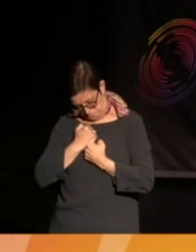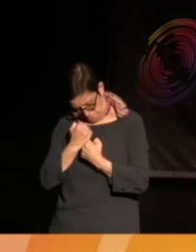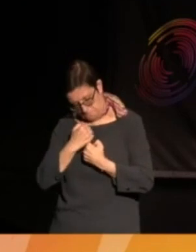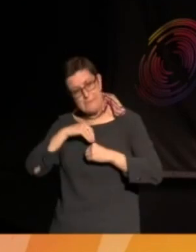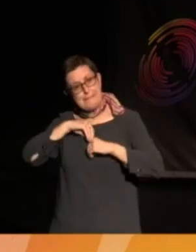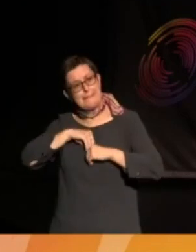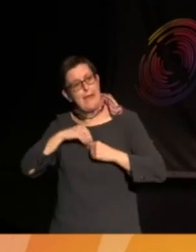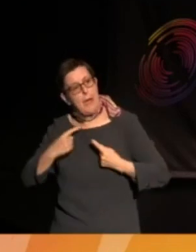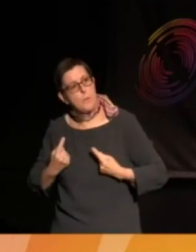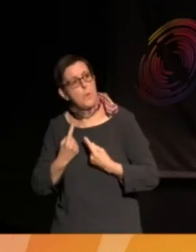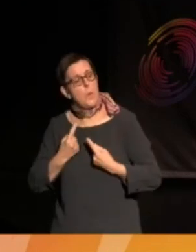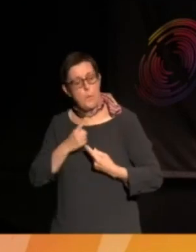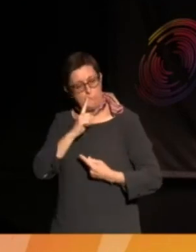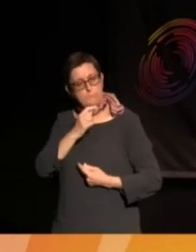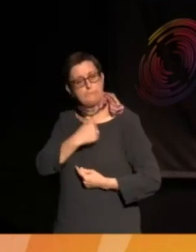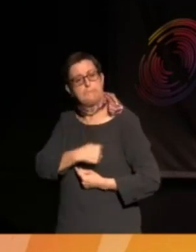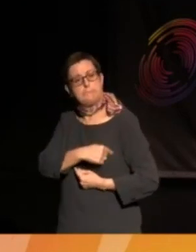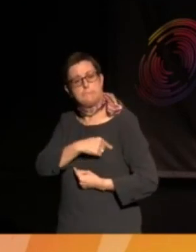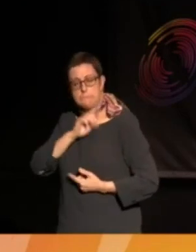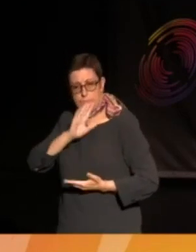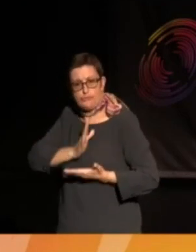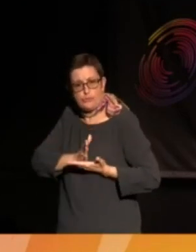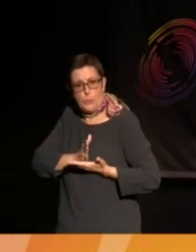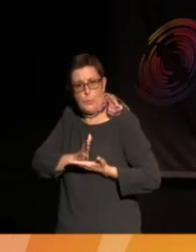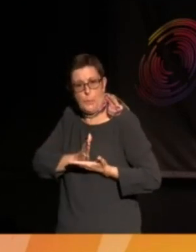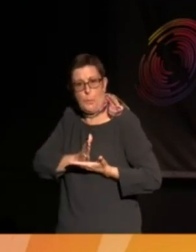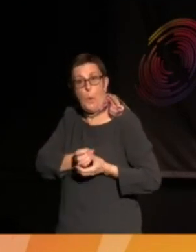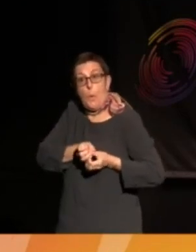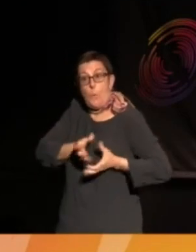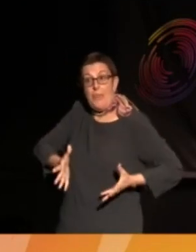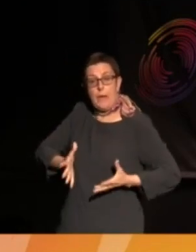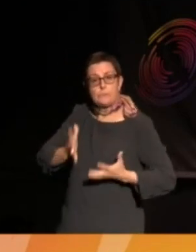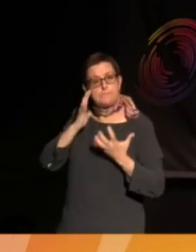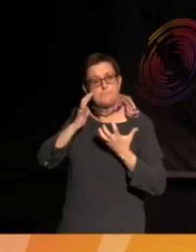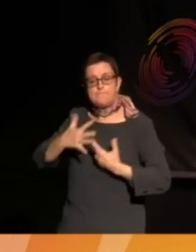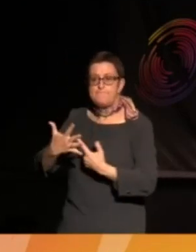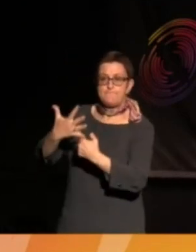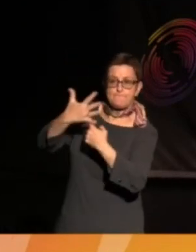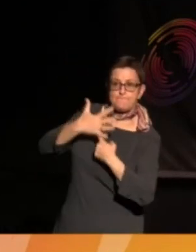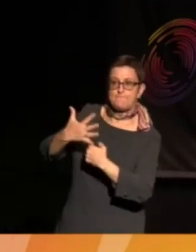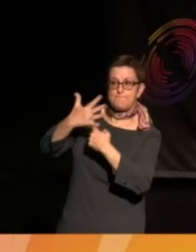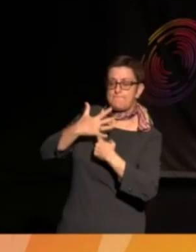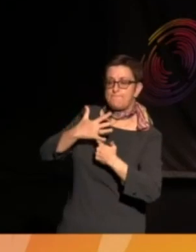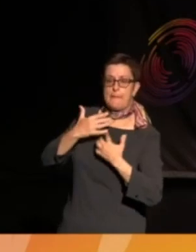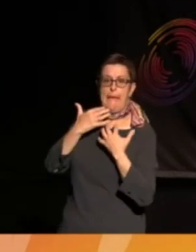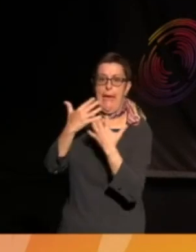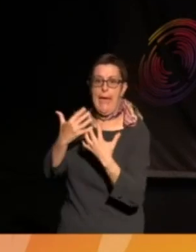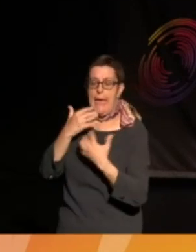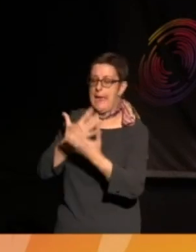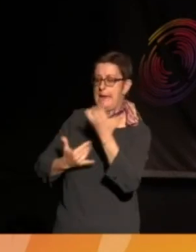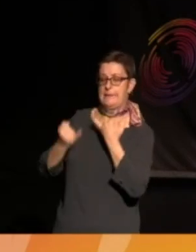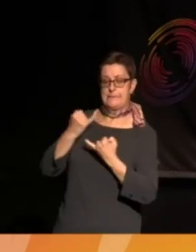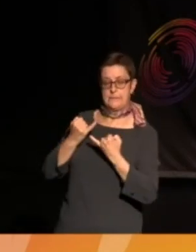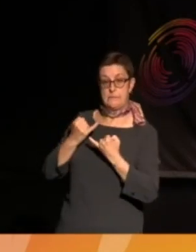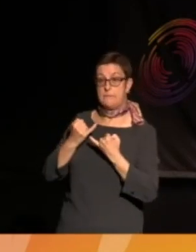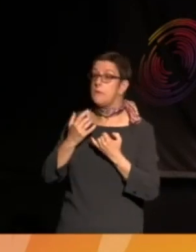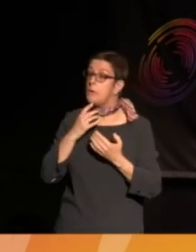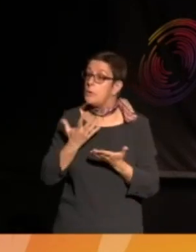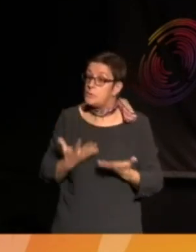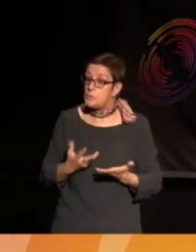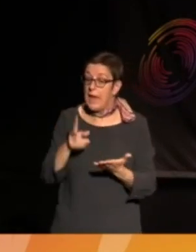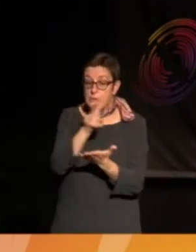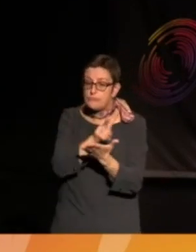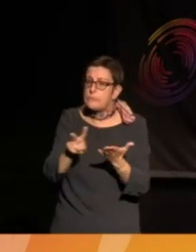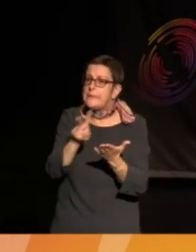of discrimination or hate. So, I think we know what it looks like. And to be honest with you, I know, I was reading the UN Declaration today, and